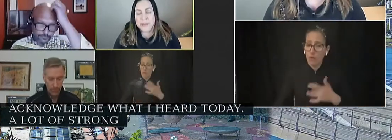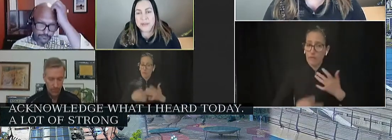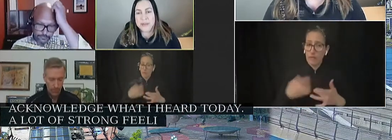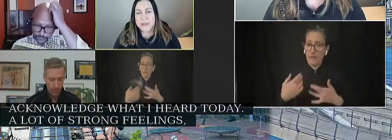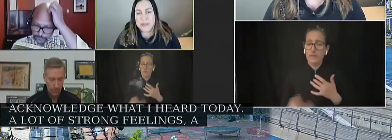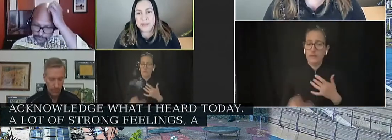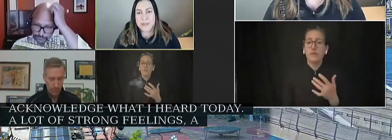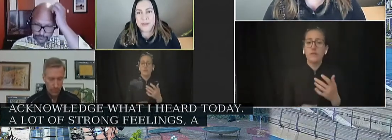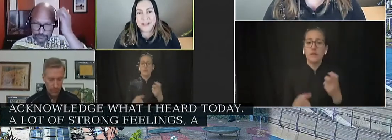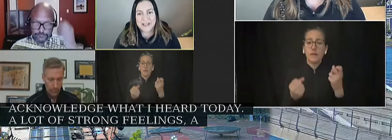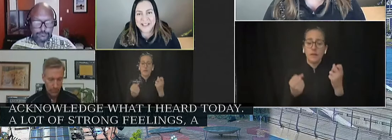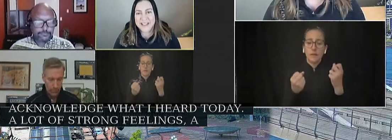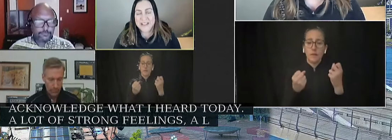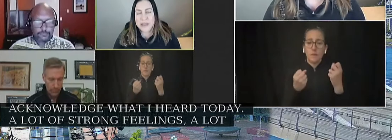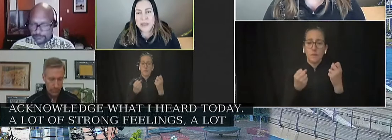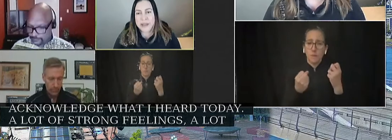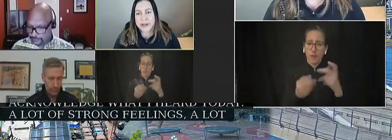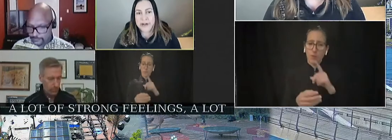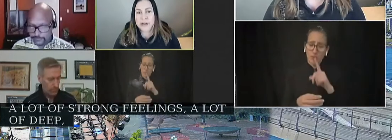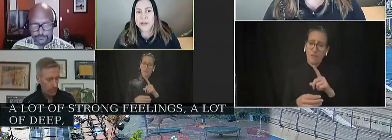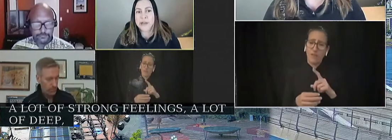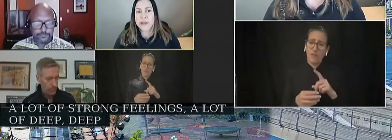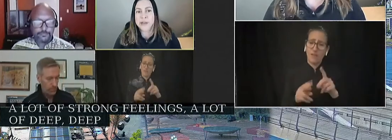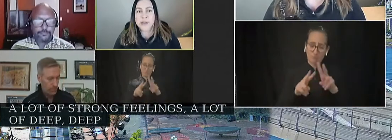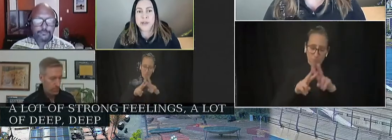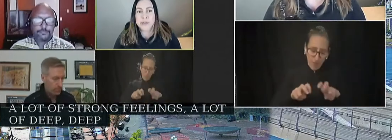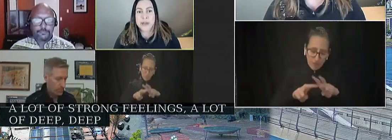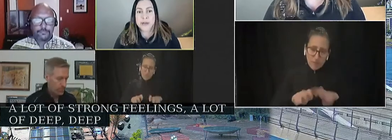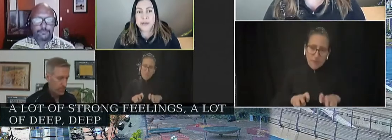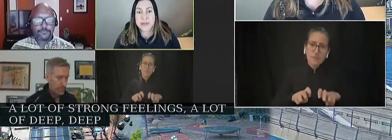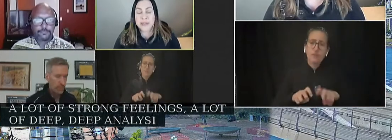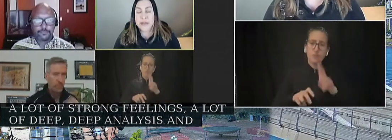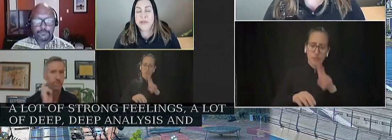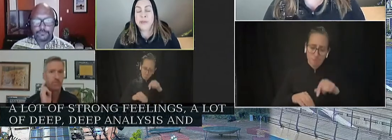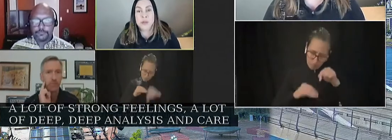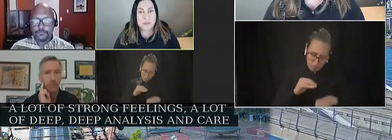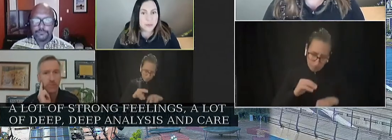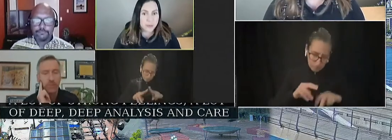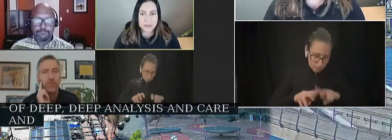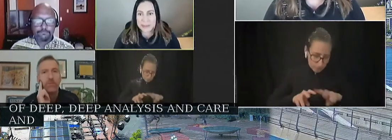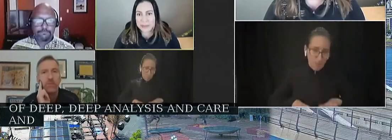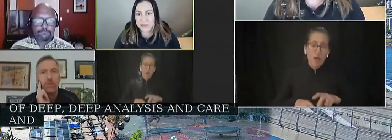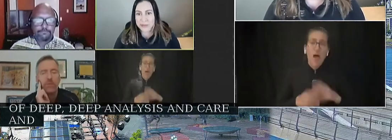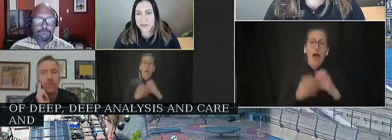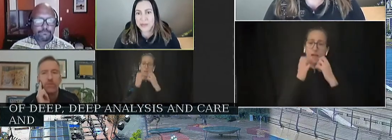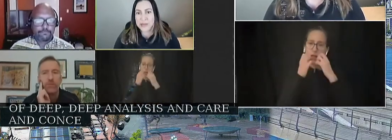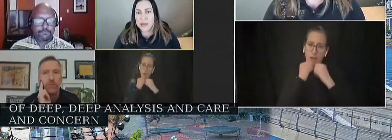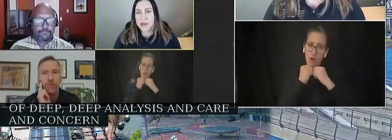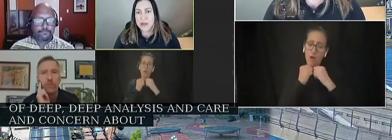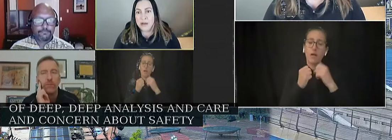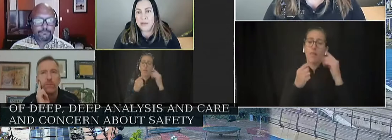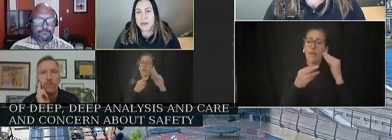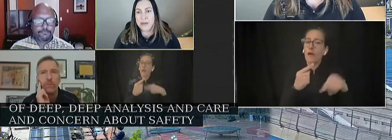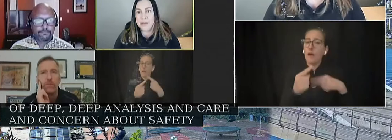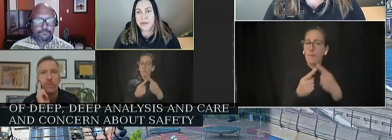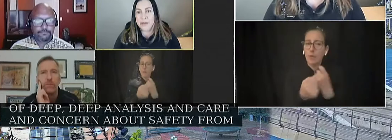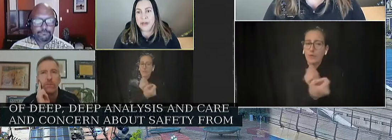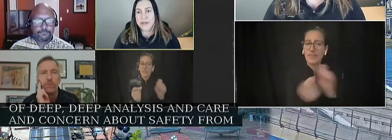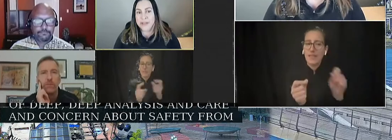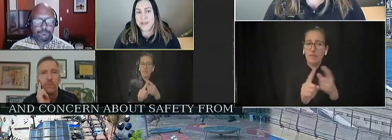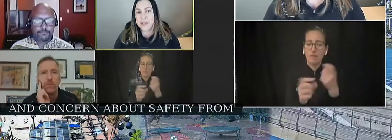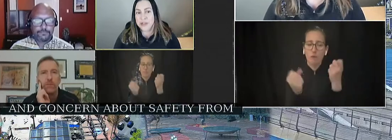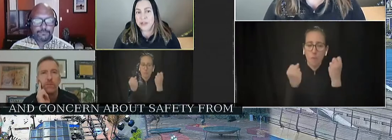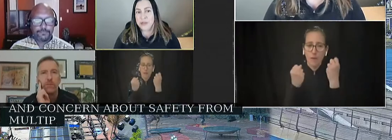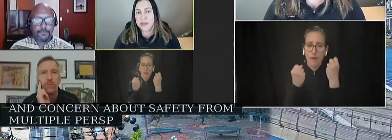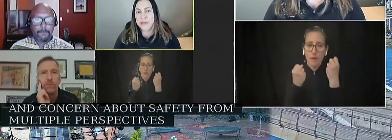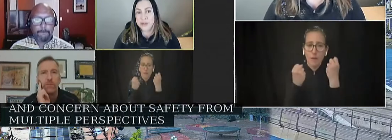deep analysis and care and concern about safety from multiple perspectives. And that